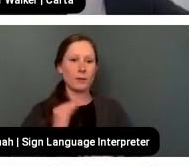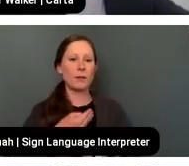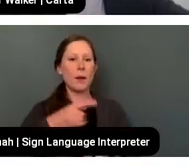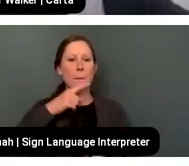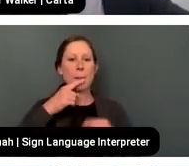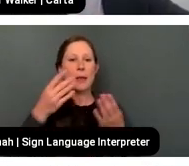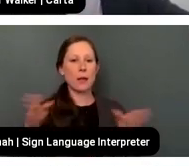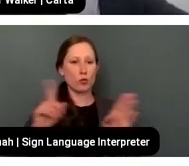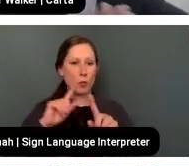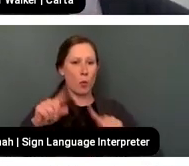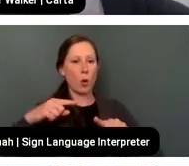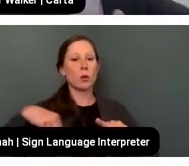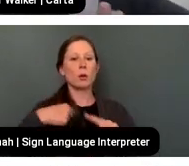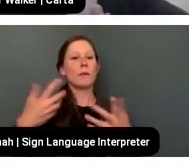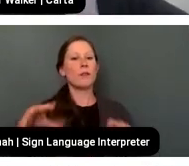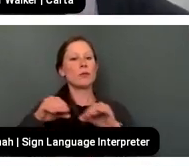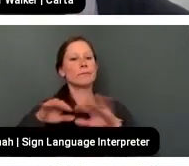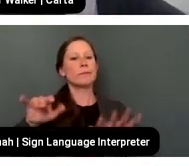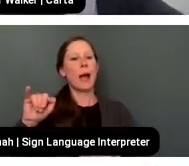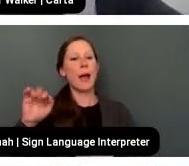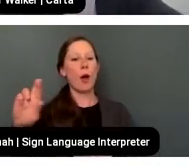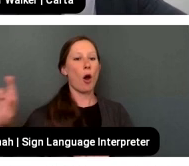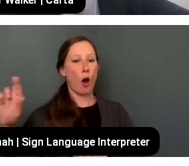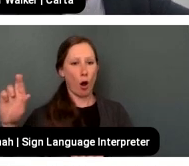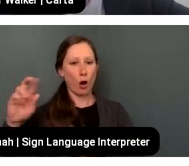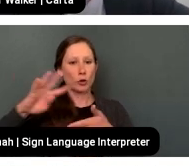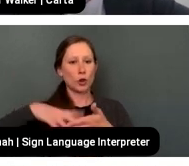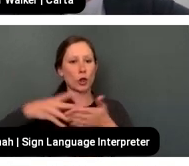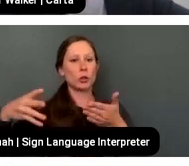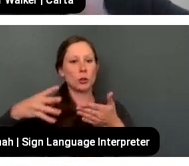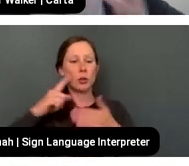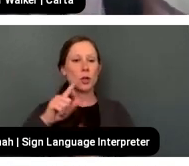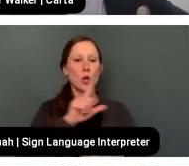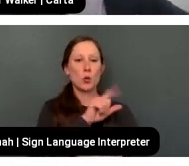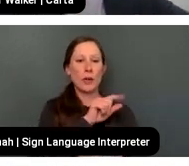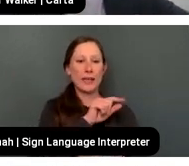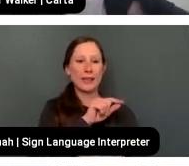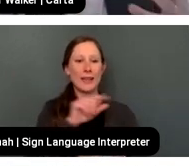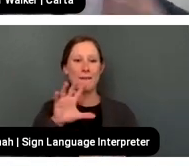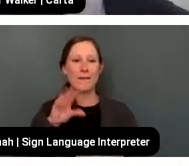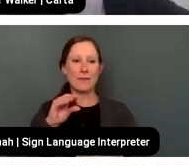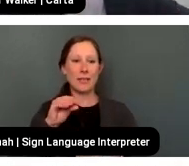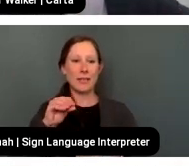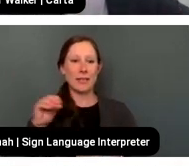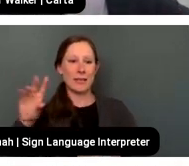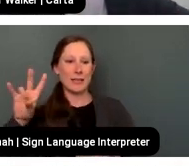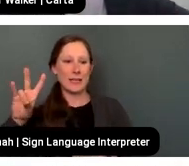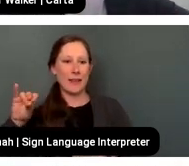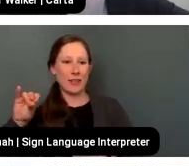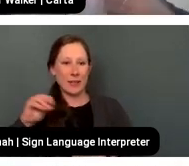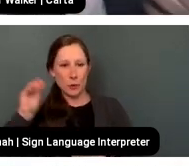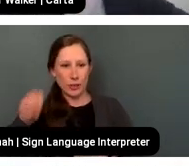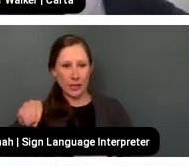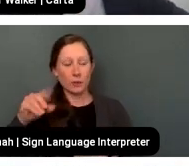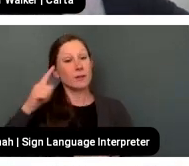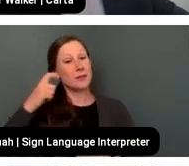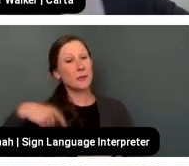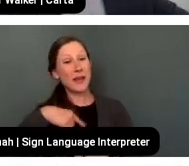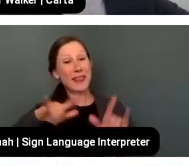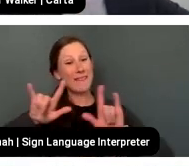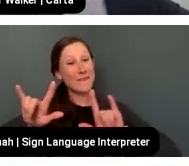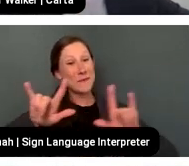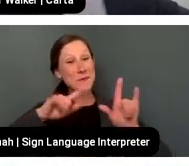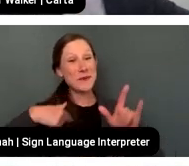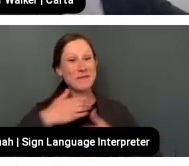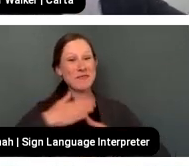IRR chart, but we did it for the 25th, 50th, and 75th percentiles. Because we love you and we appreciate that you're on this call. We added some